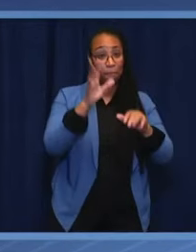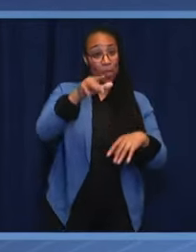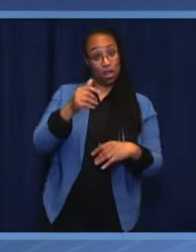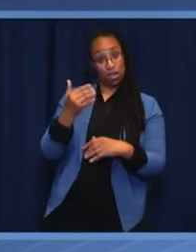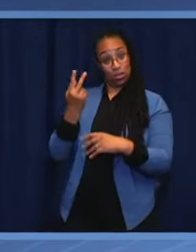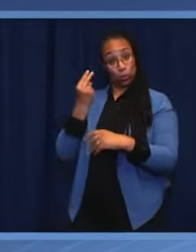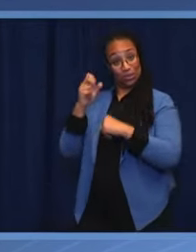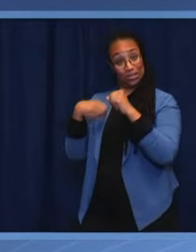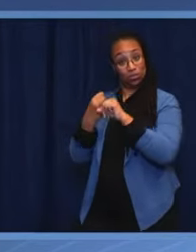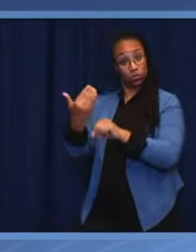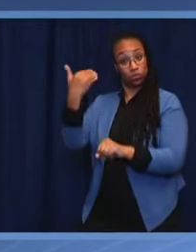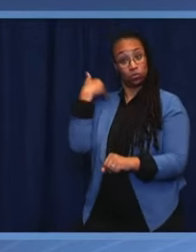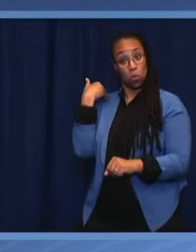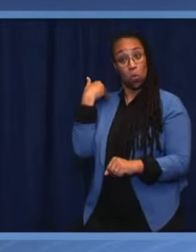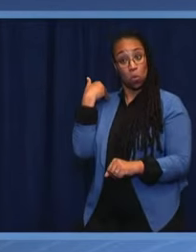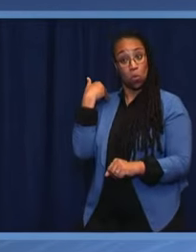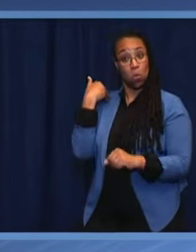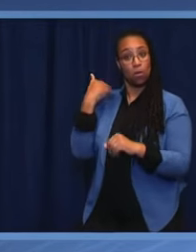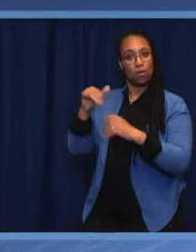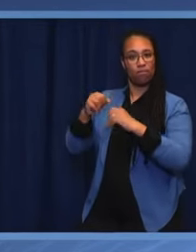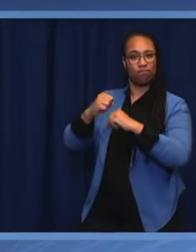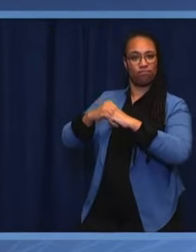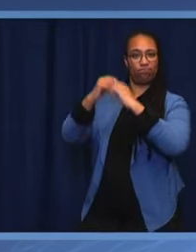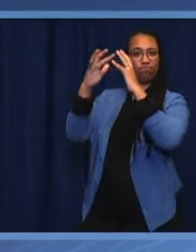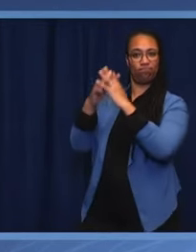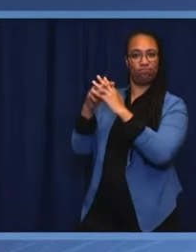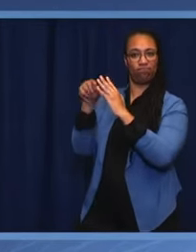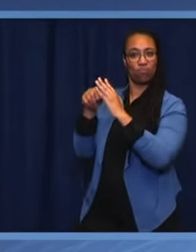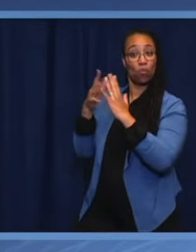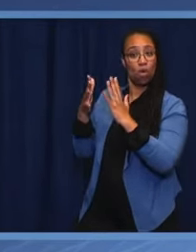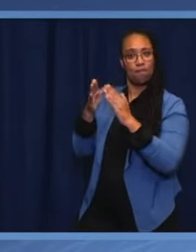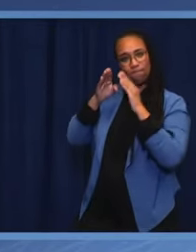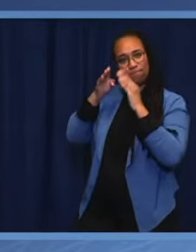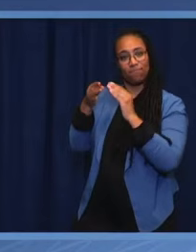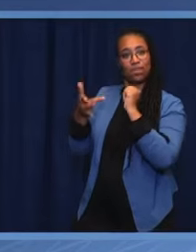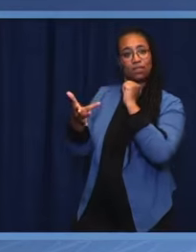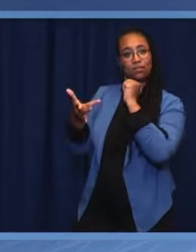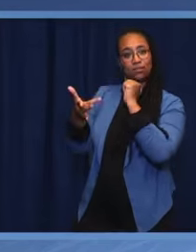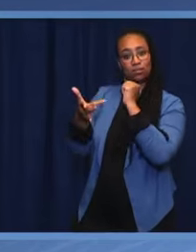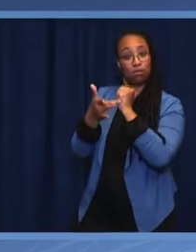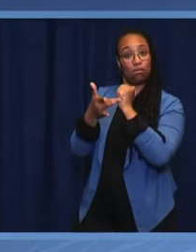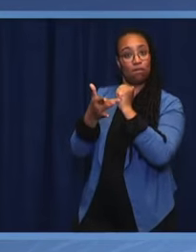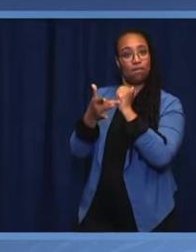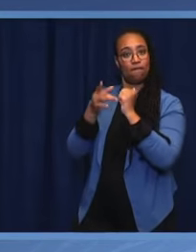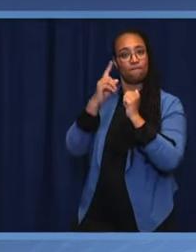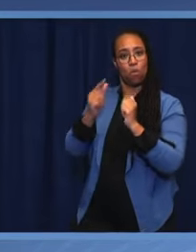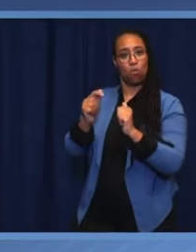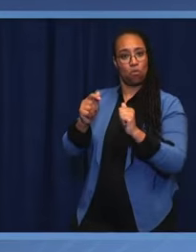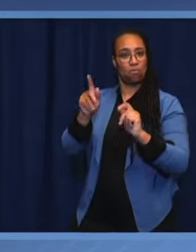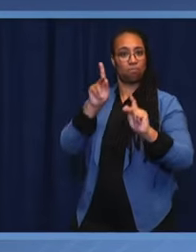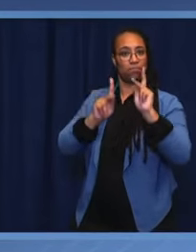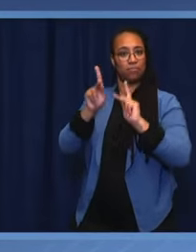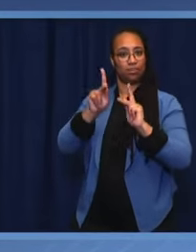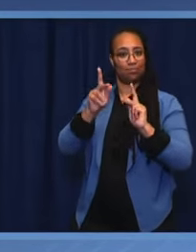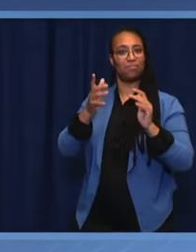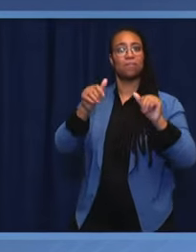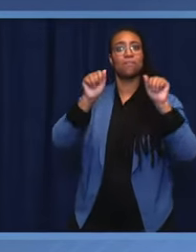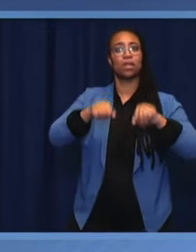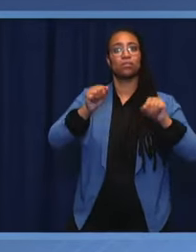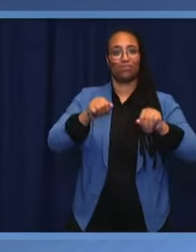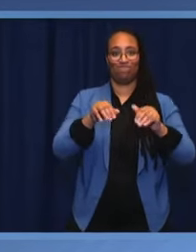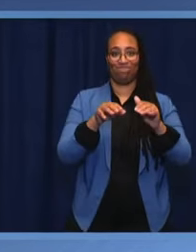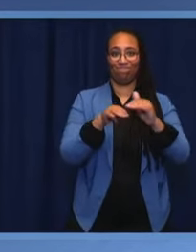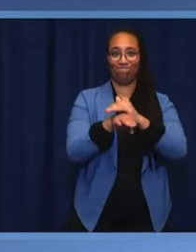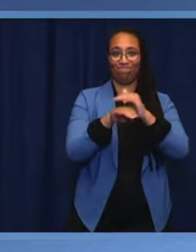Tech for Democracy, that brings together governments, organizations, tech industry and, of course,